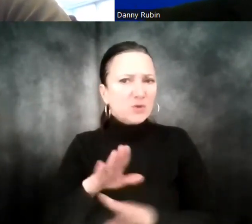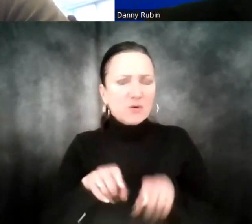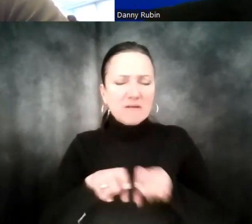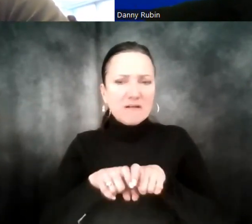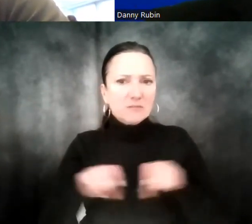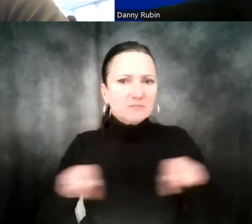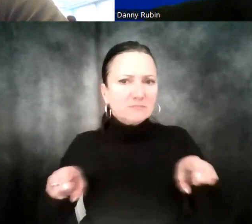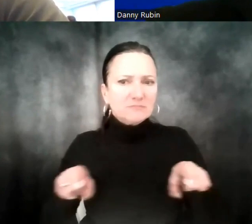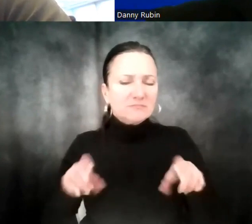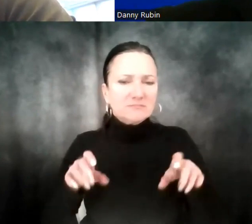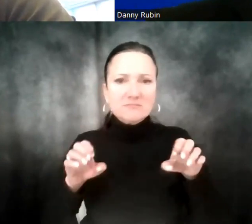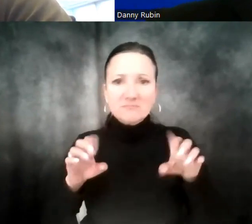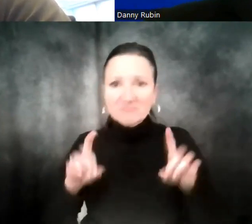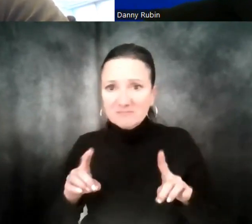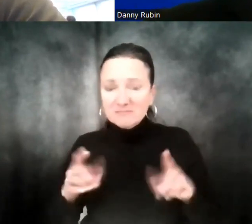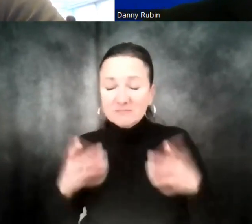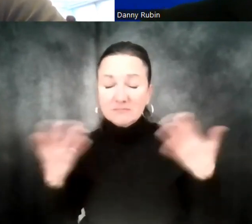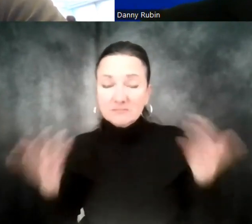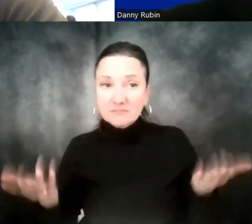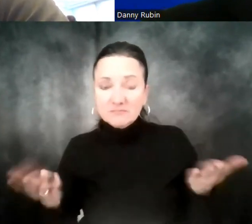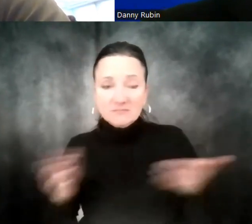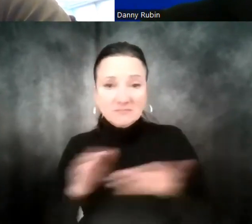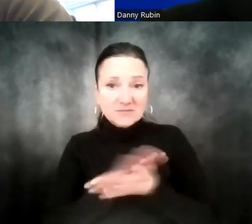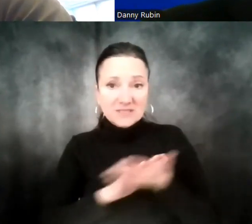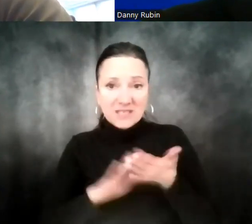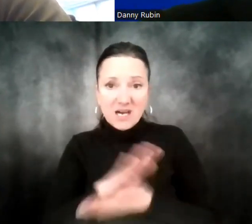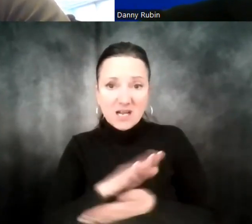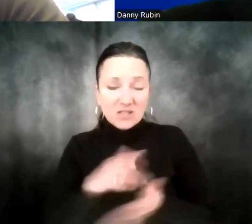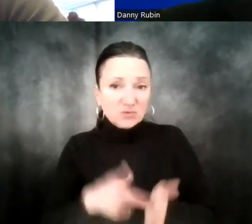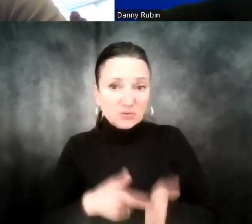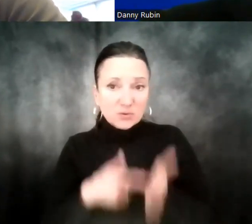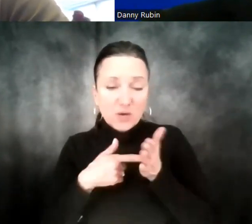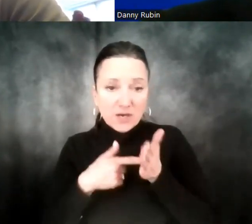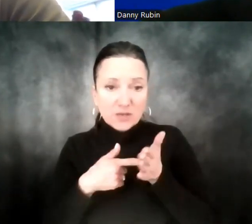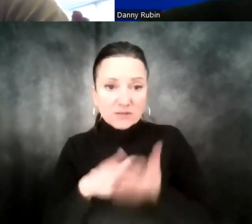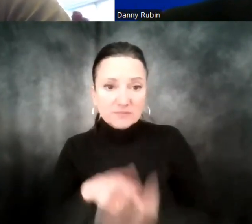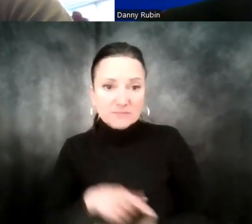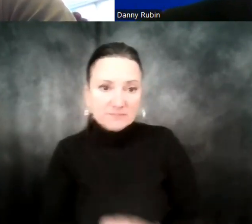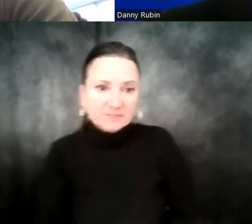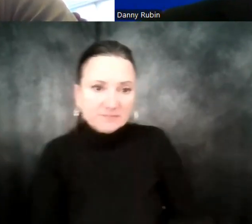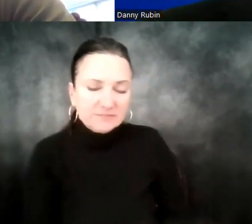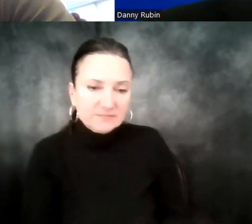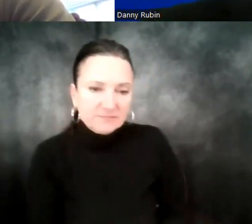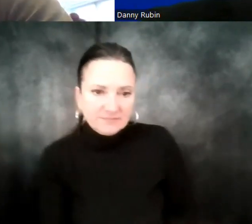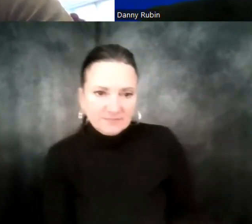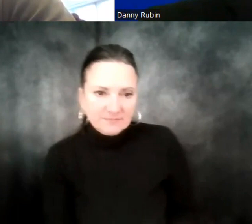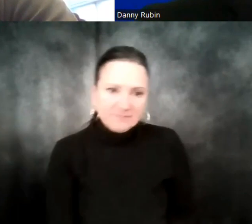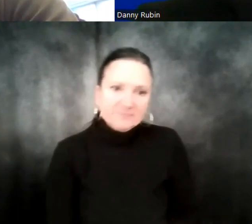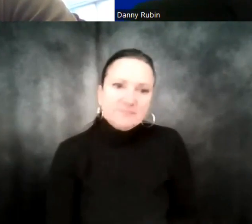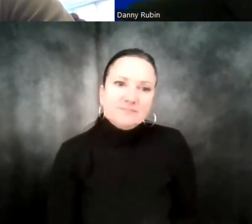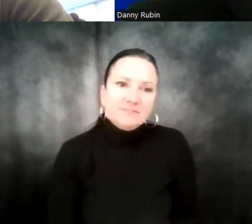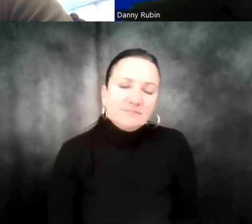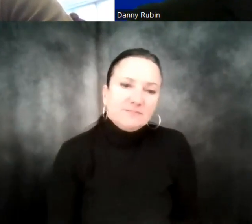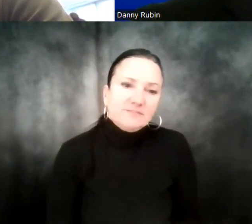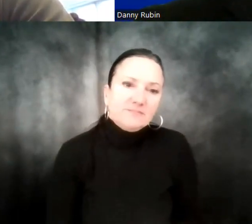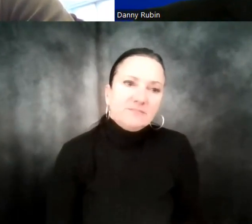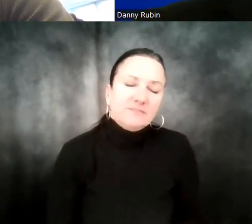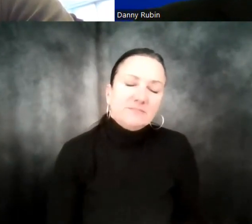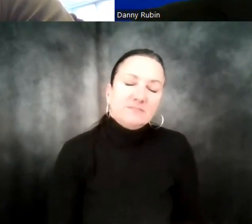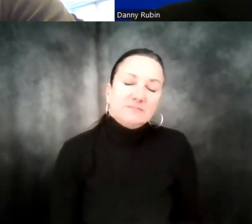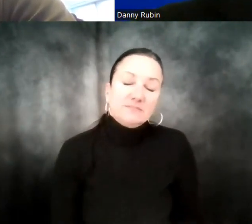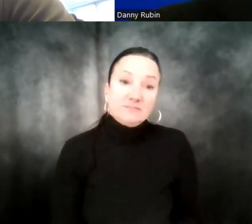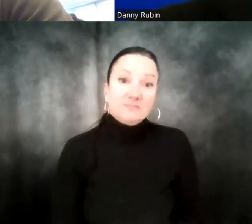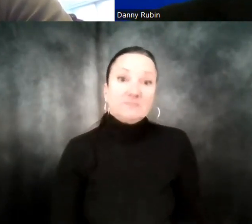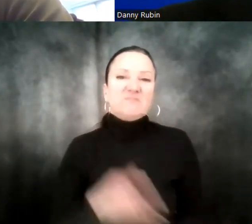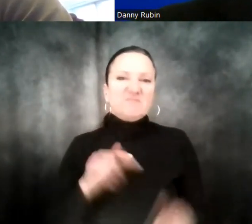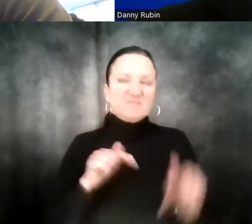and do you need to have gone to school for advertising to work in advertising? Sure. So, to give you first my